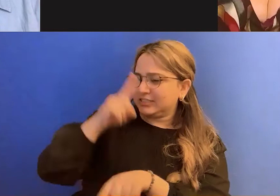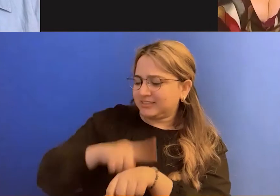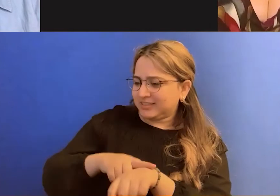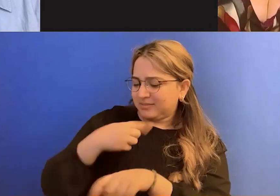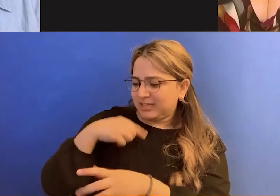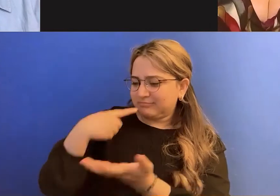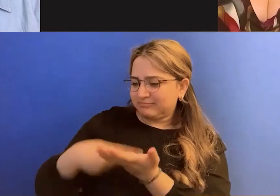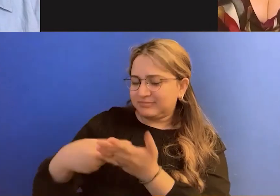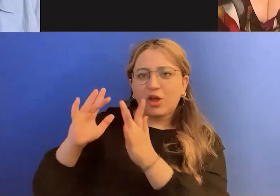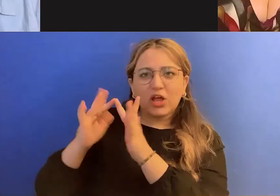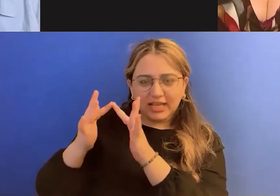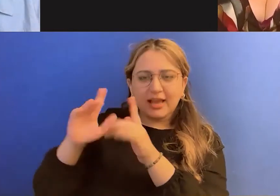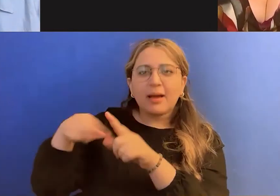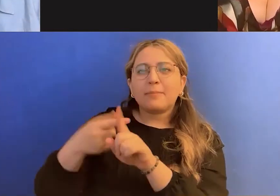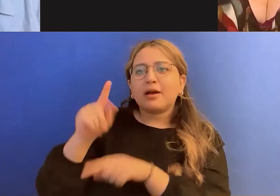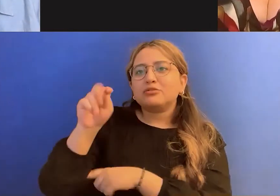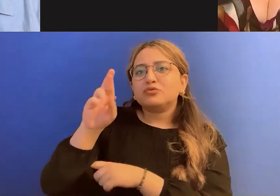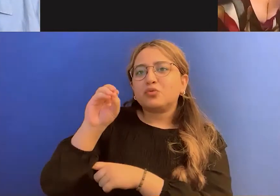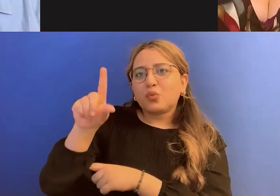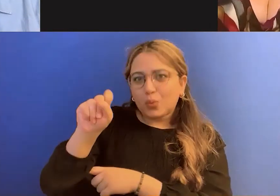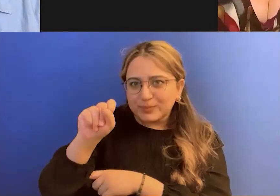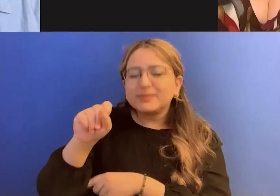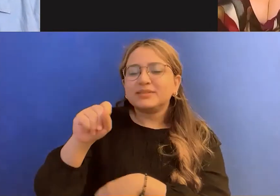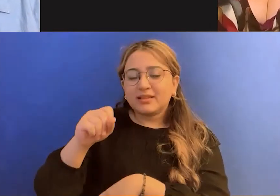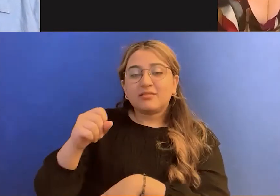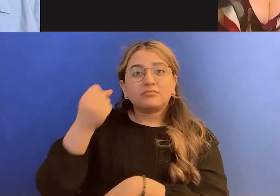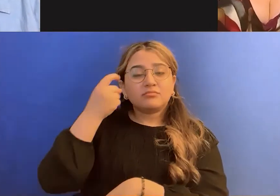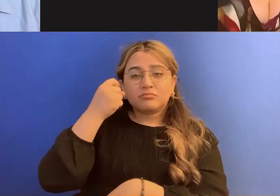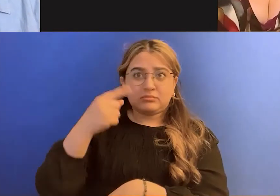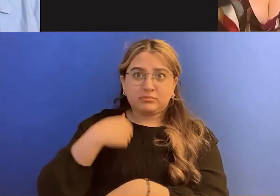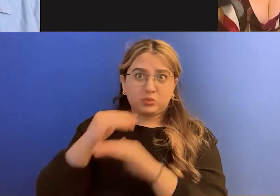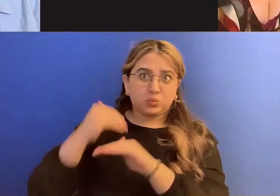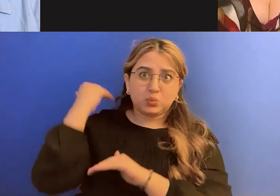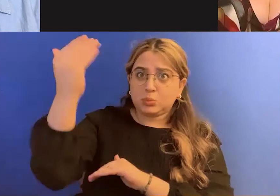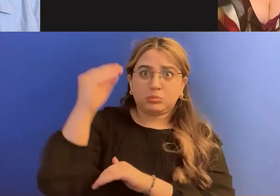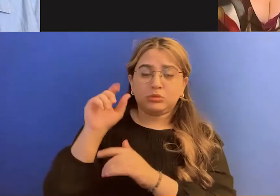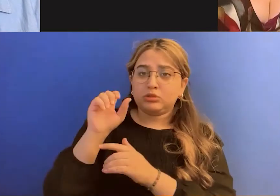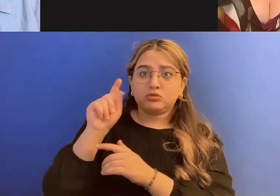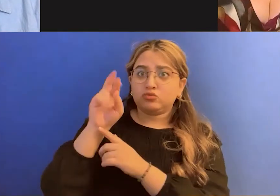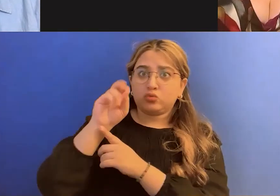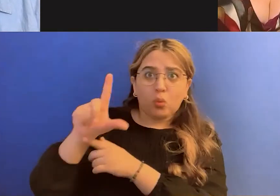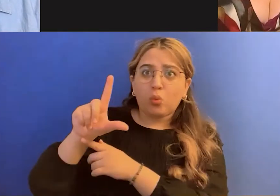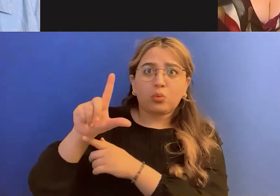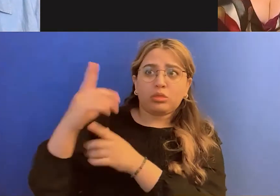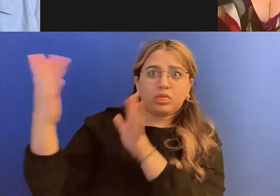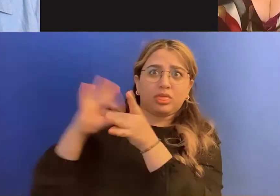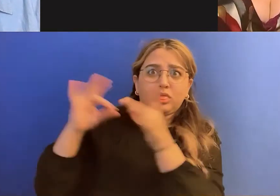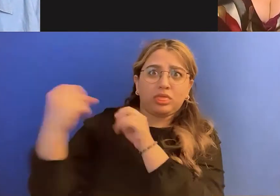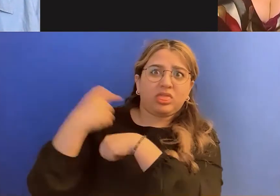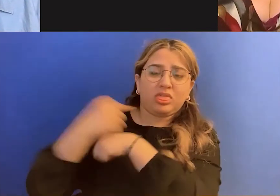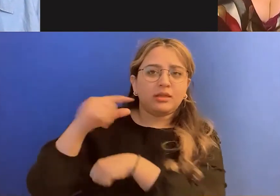been super trolled. I don't have a huge following, but I've never been super trolled the way some other folks are. And, um,